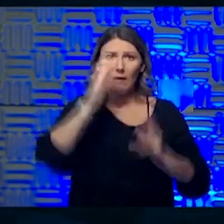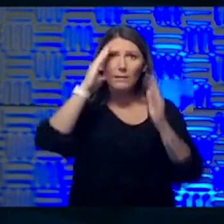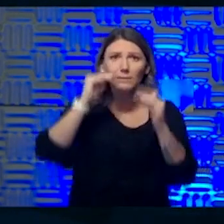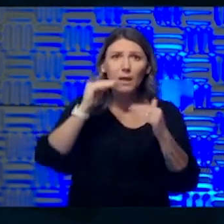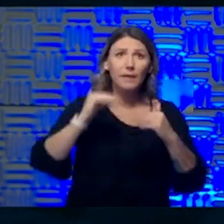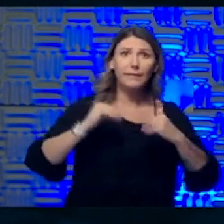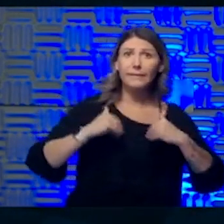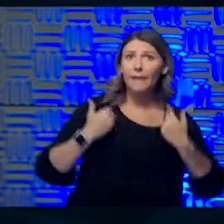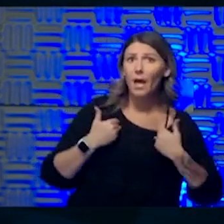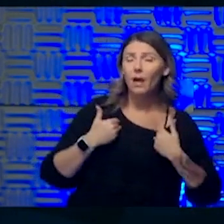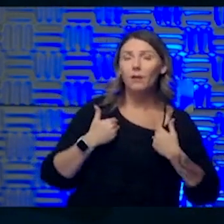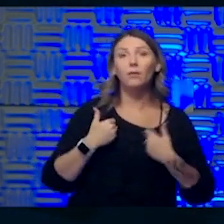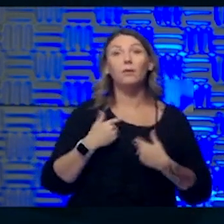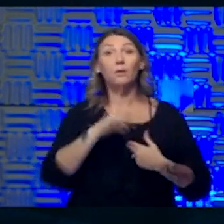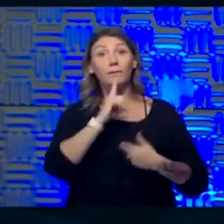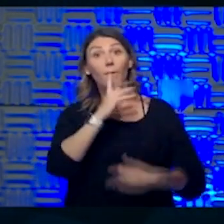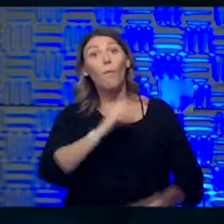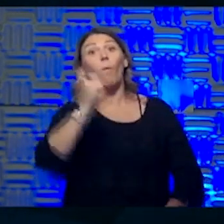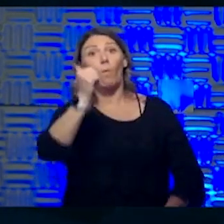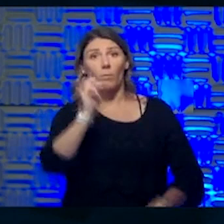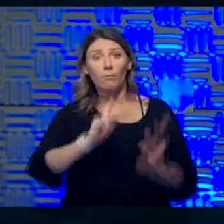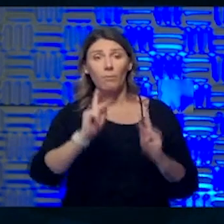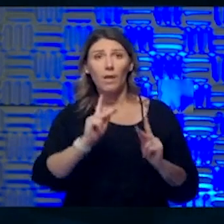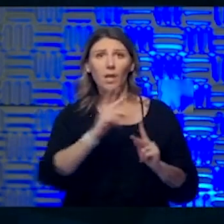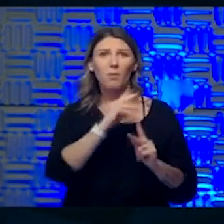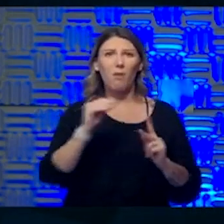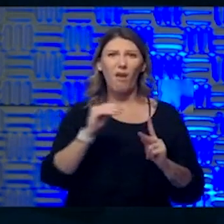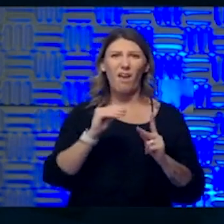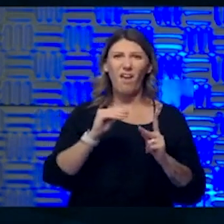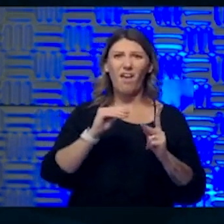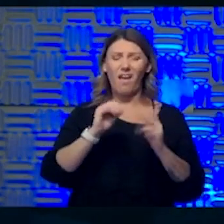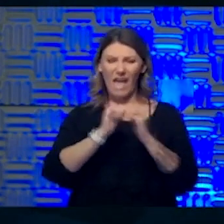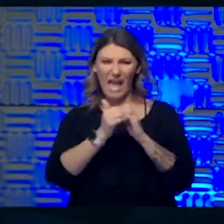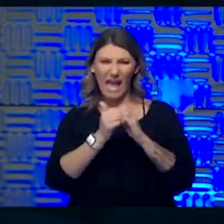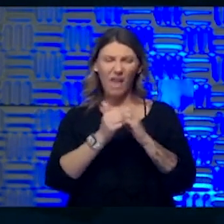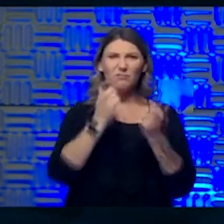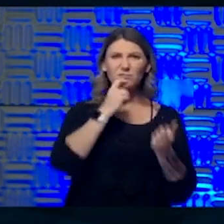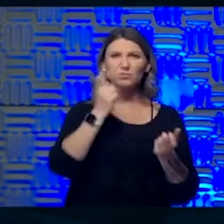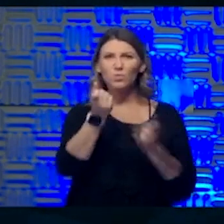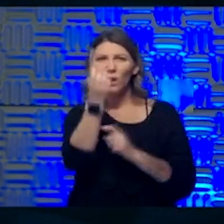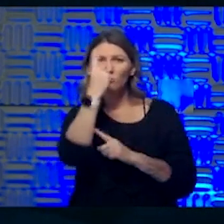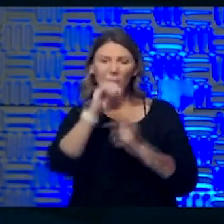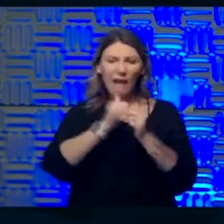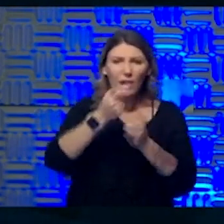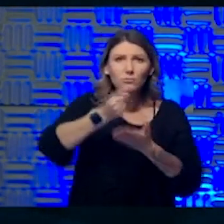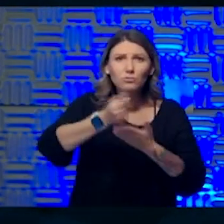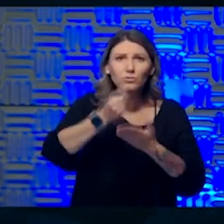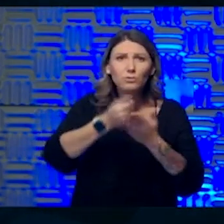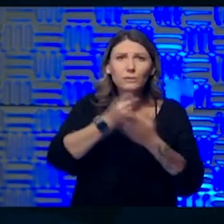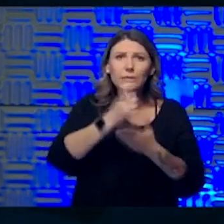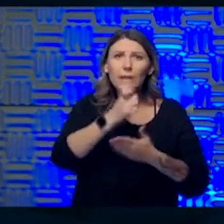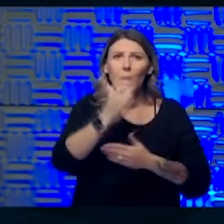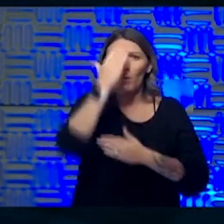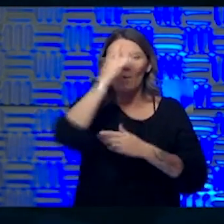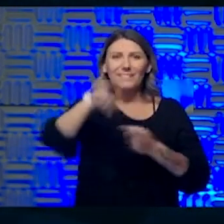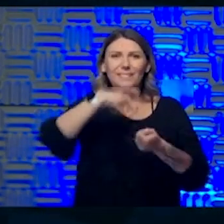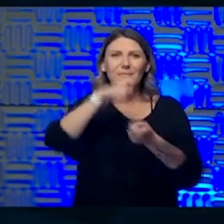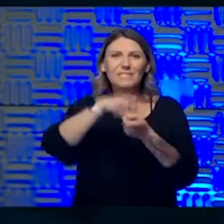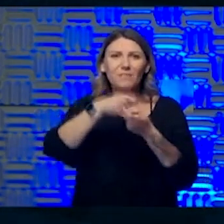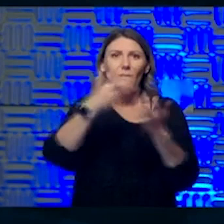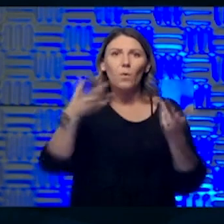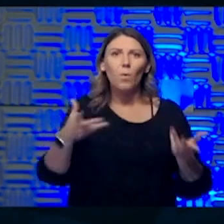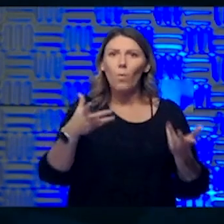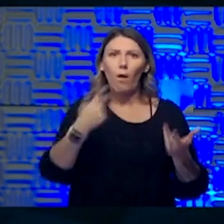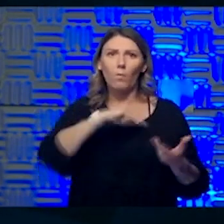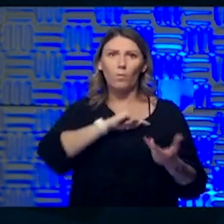people, certainly older people. And we had to get novel in how we tried to treat them, even without knowing exactly what we were dealing with. And then as we've been